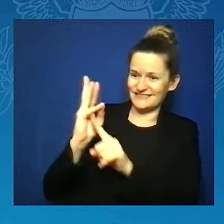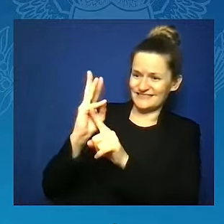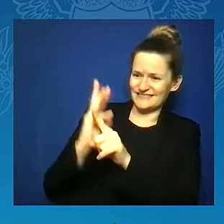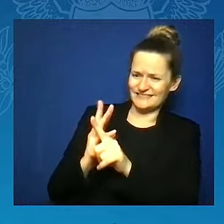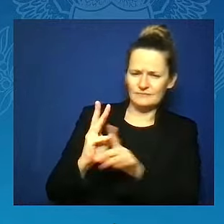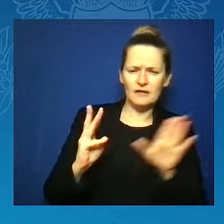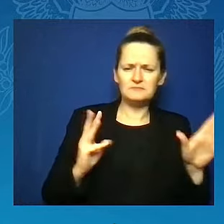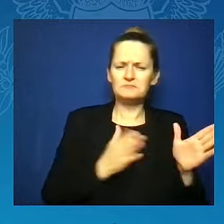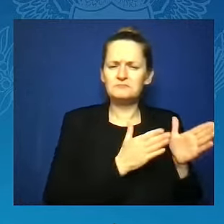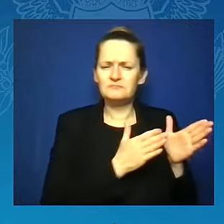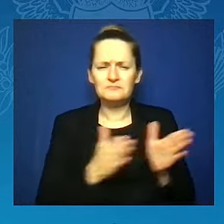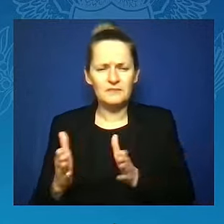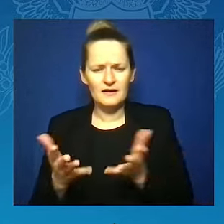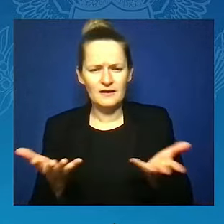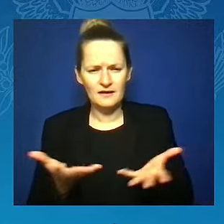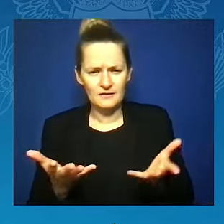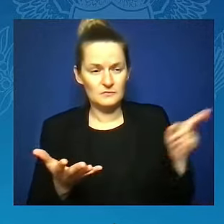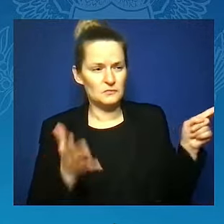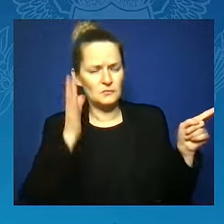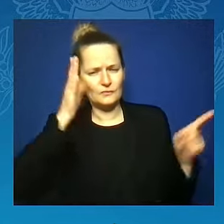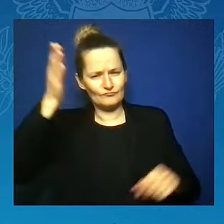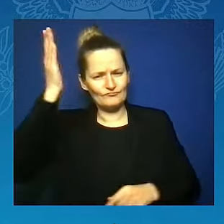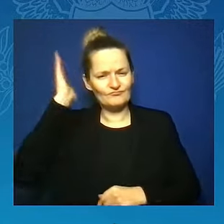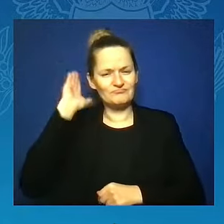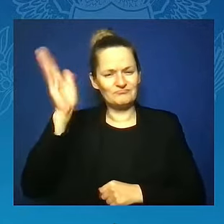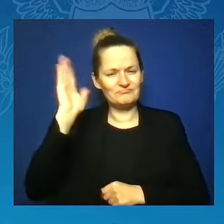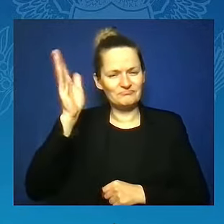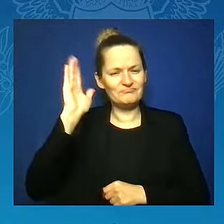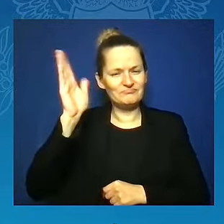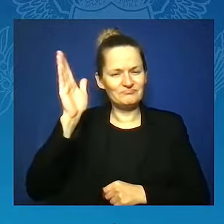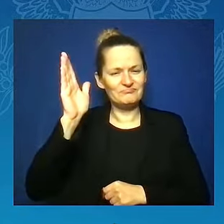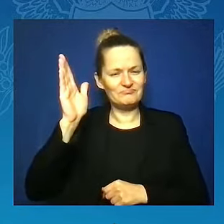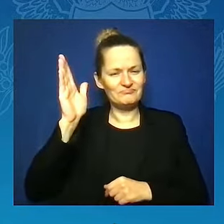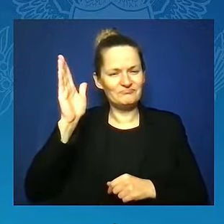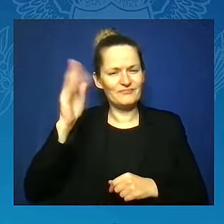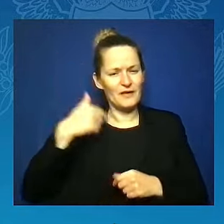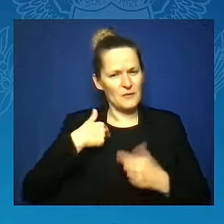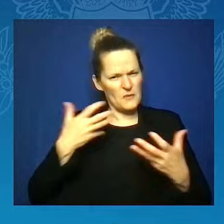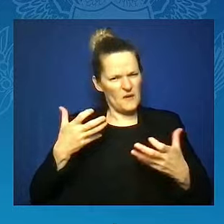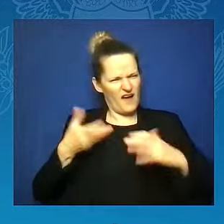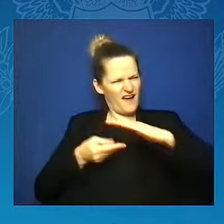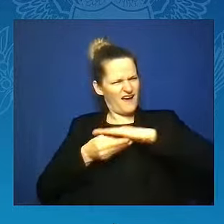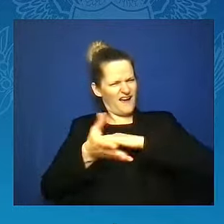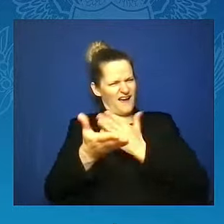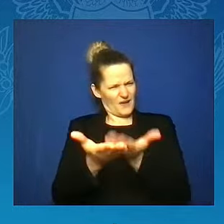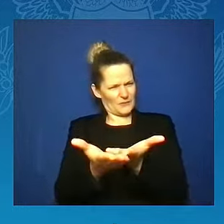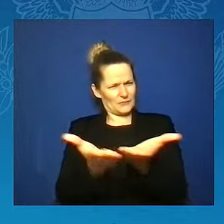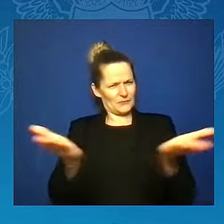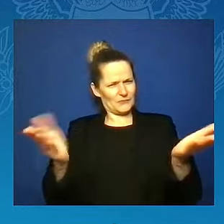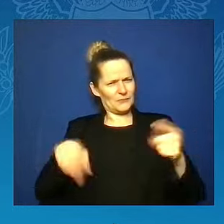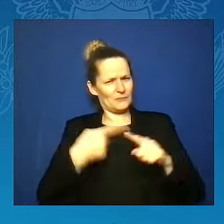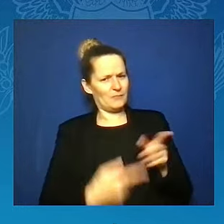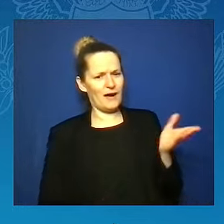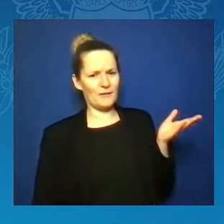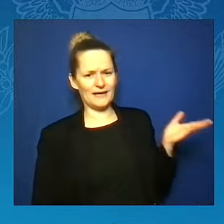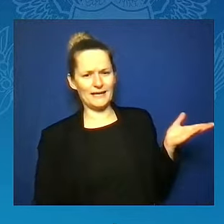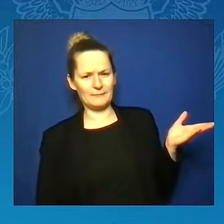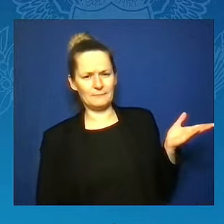little bit about him, based on what I know, based on personal experience. Joe Biden is a leader